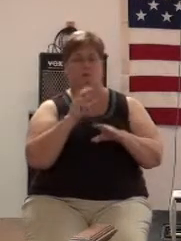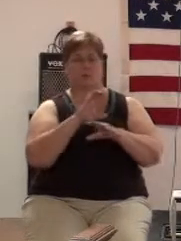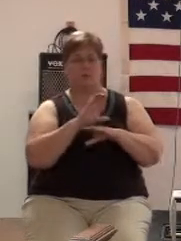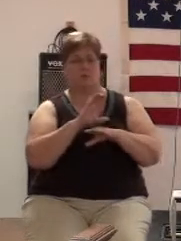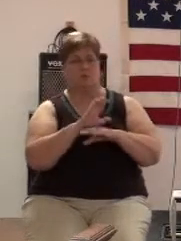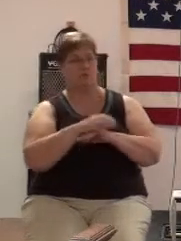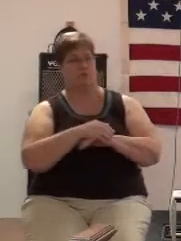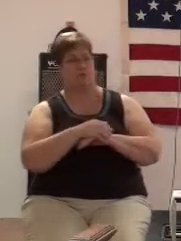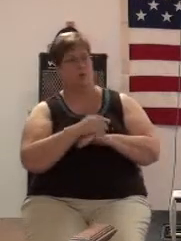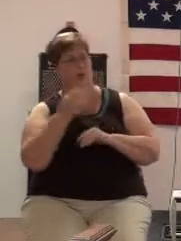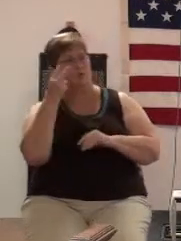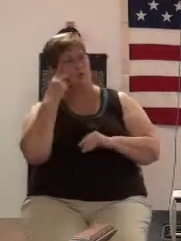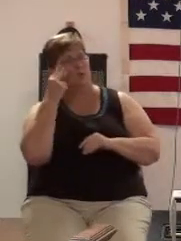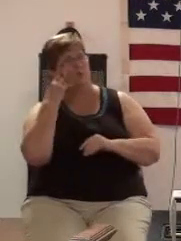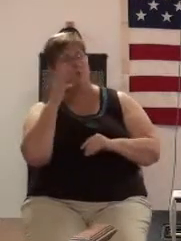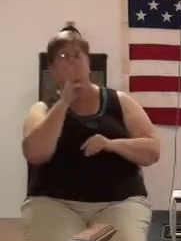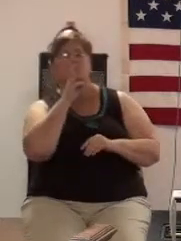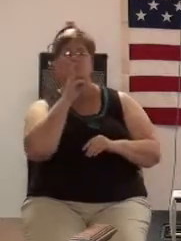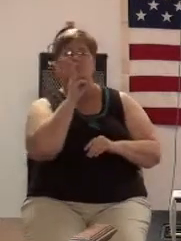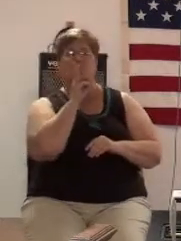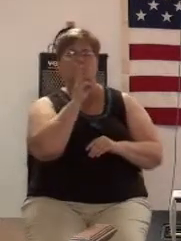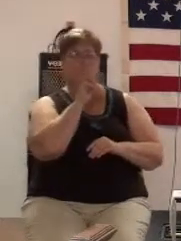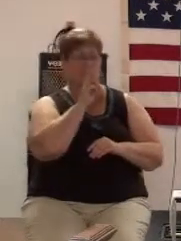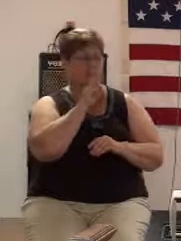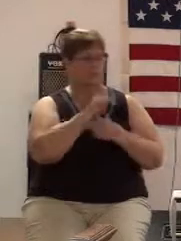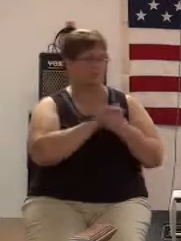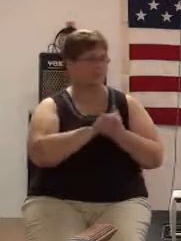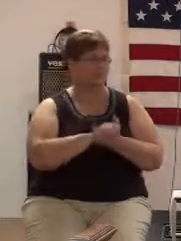You see, the water...